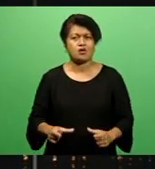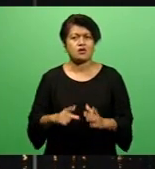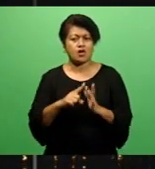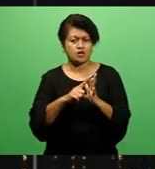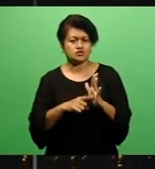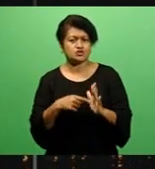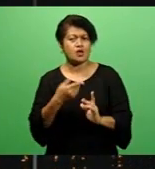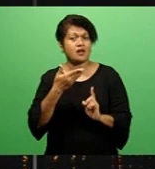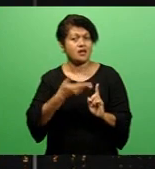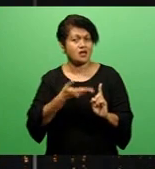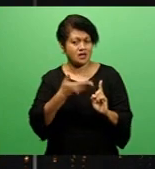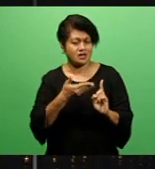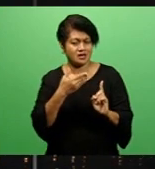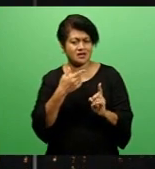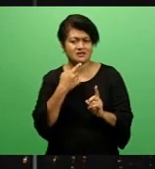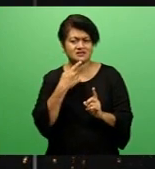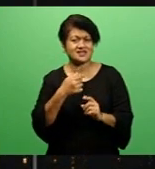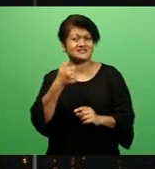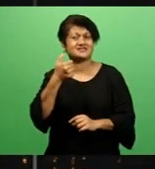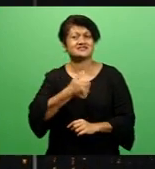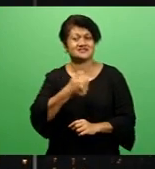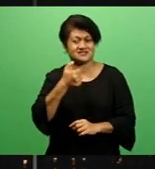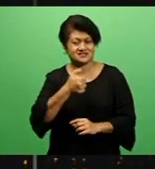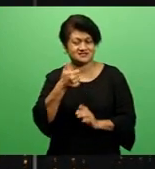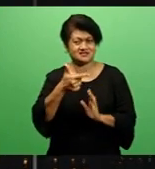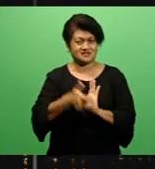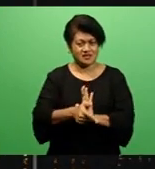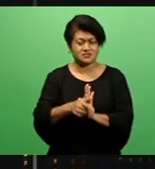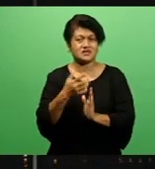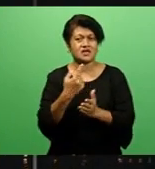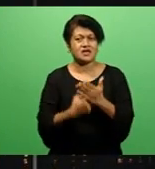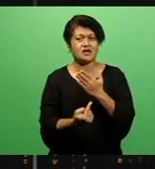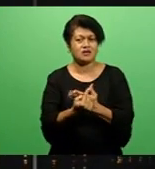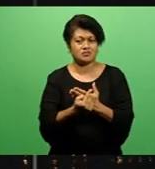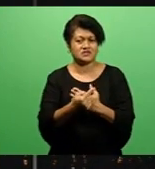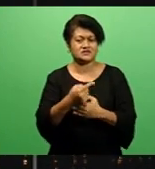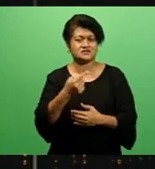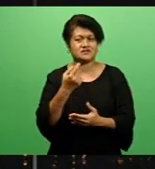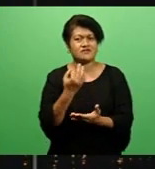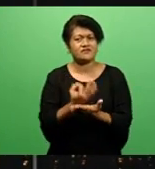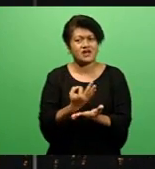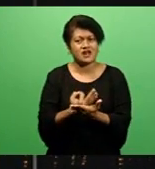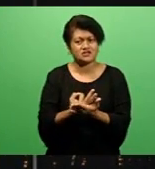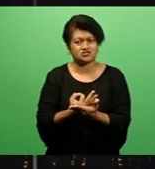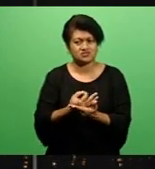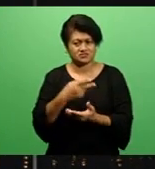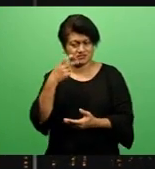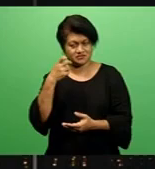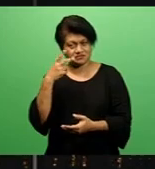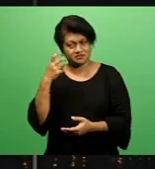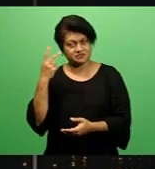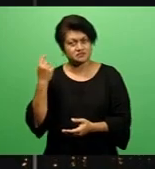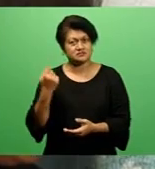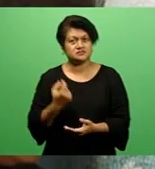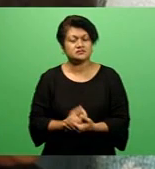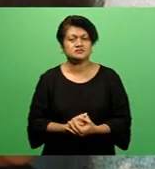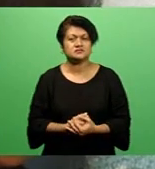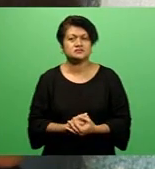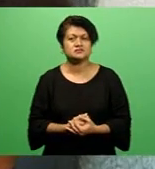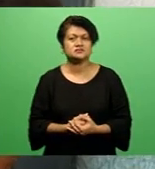guilty to 16 counts of obtaining a financial advantage and one count of causing a loss. Pranita Prakash reports.